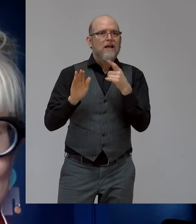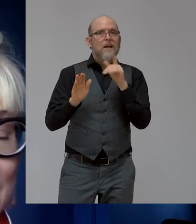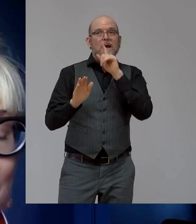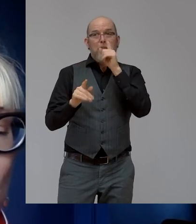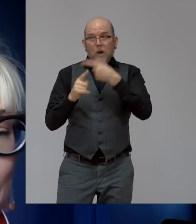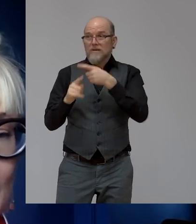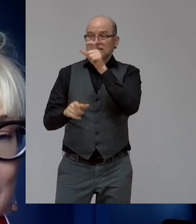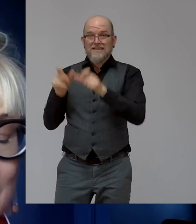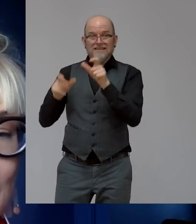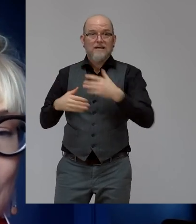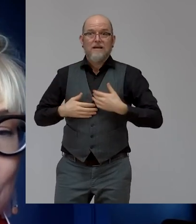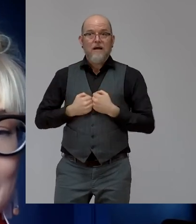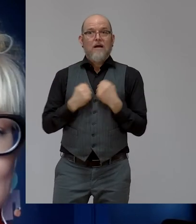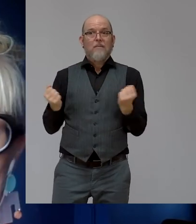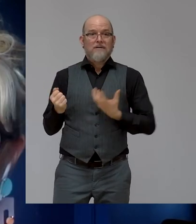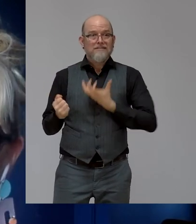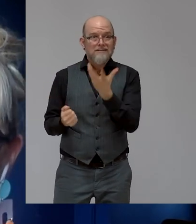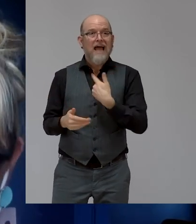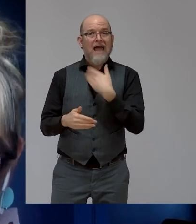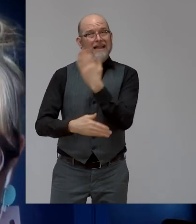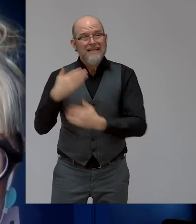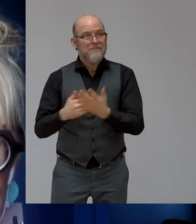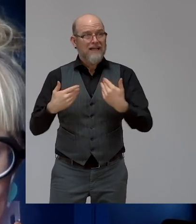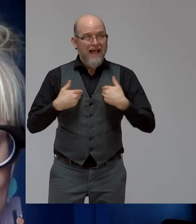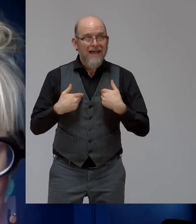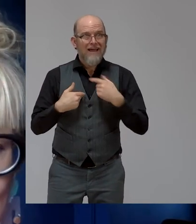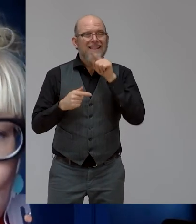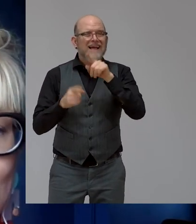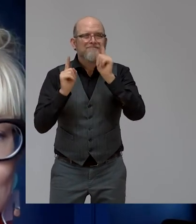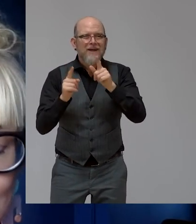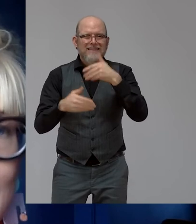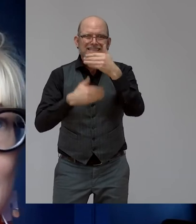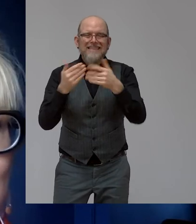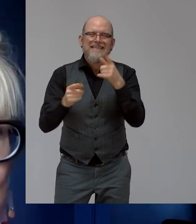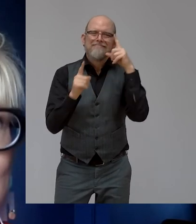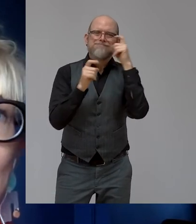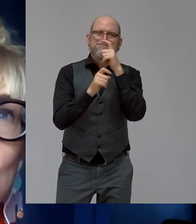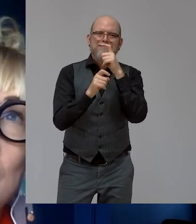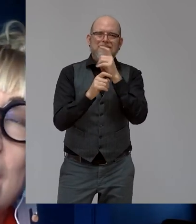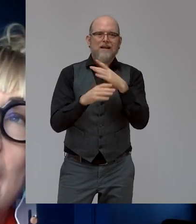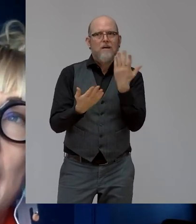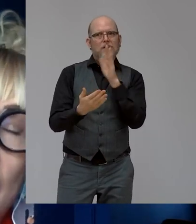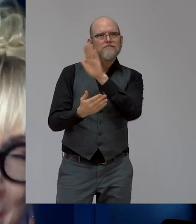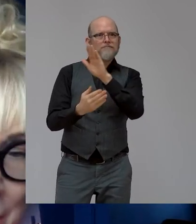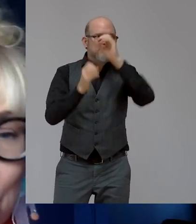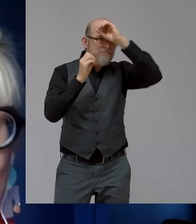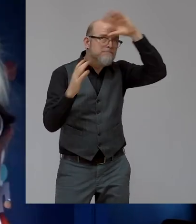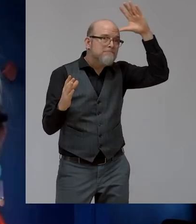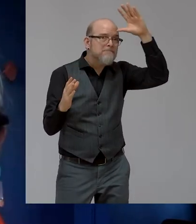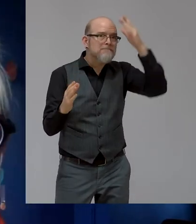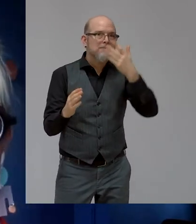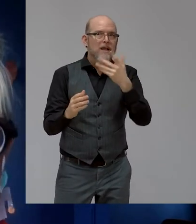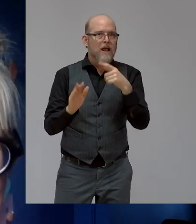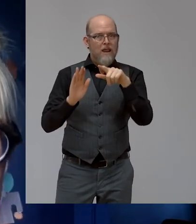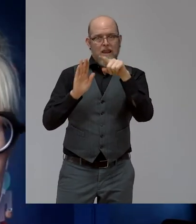saying that it's complicated. Does anybody have an opinion around this issue, around legislation, identifying